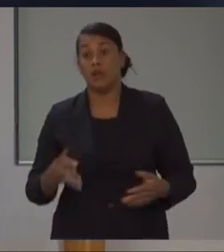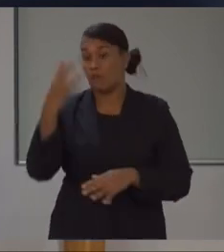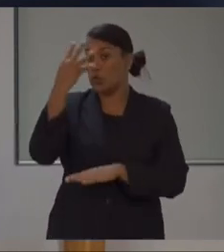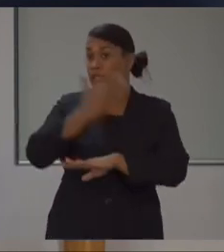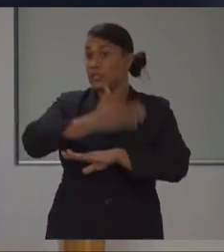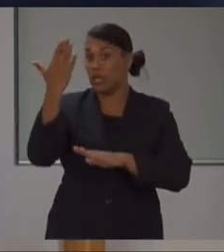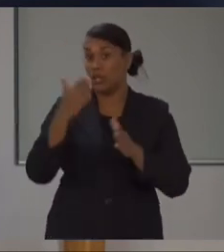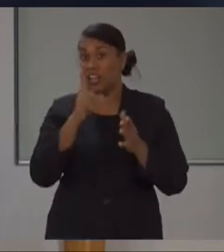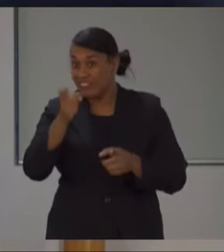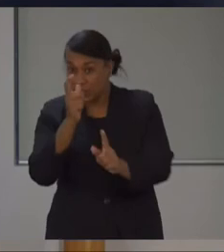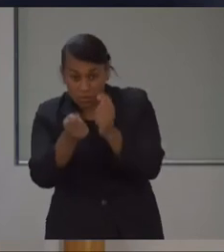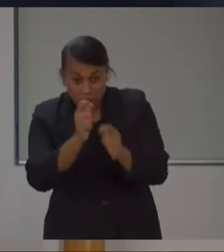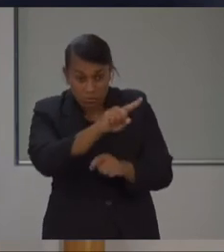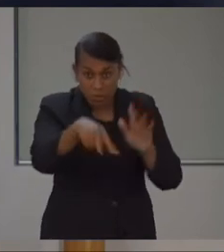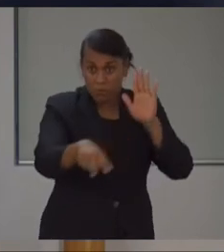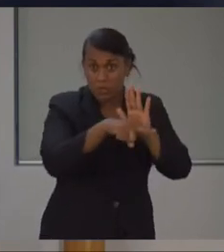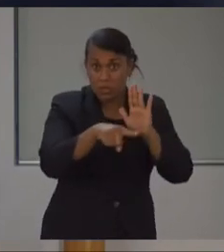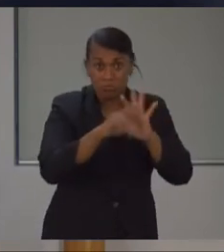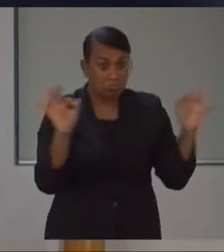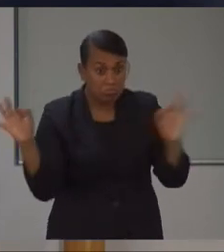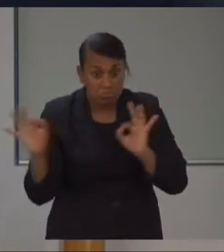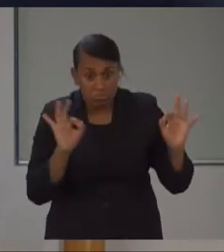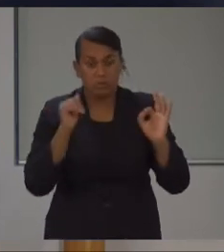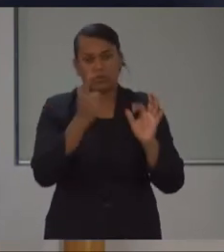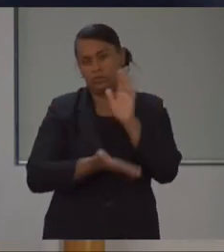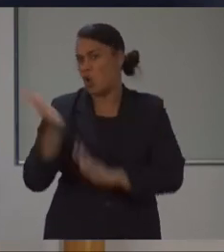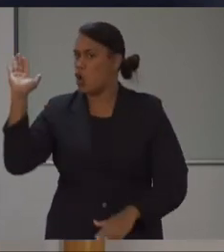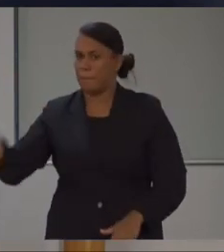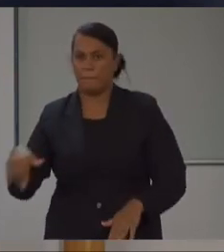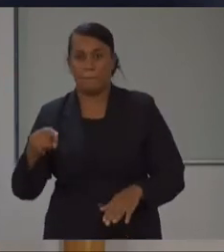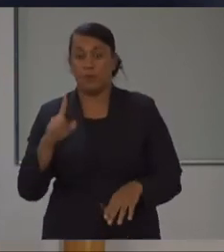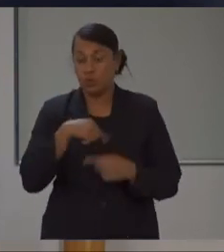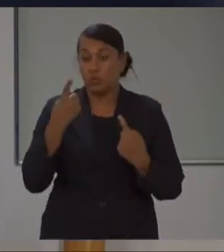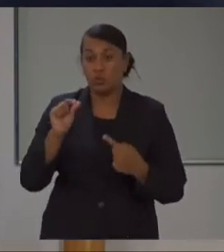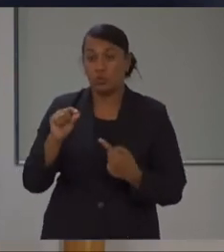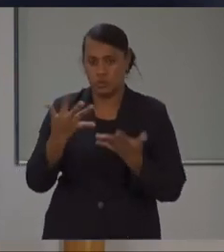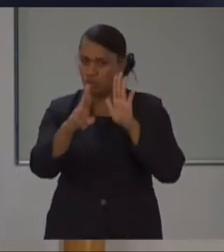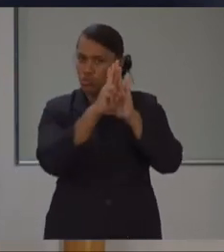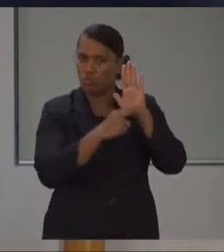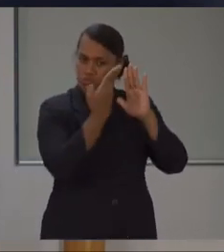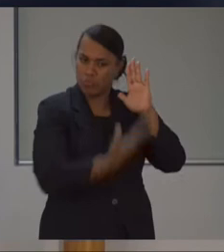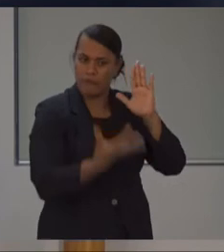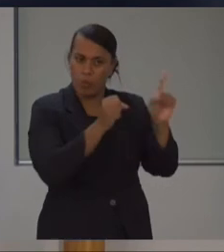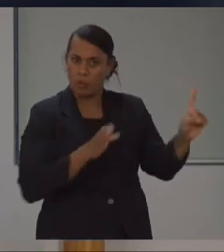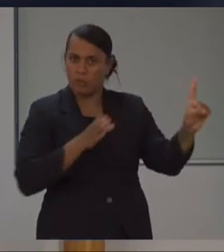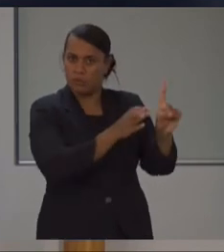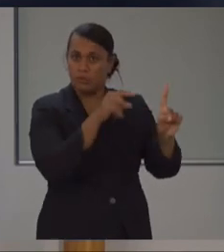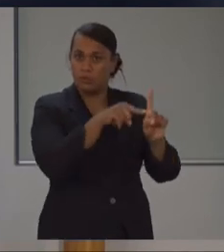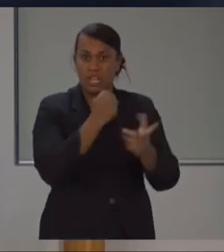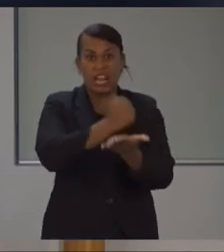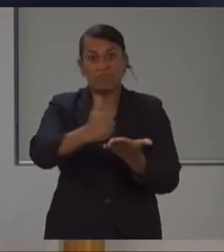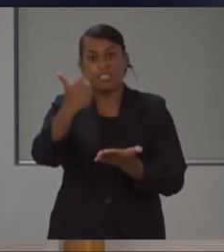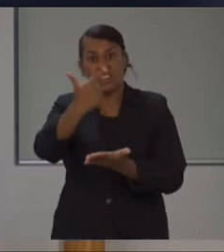negative, they go home into home isolation. And this is something that's been done because of case, especially case 17 and 18, where